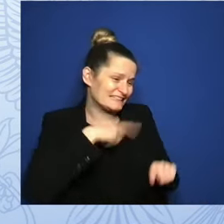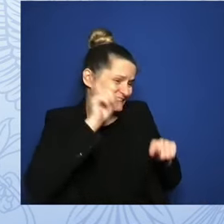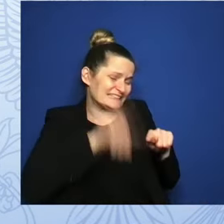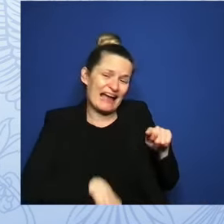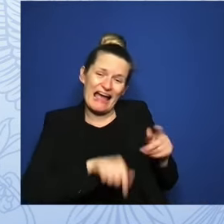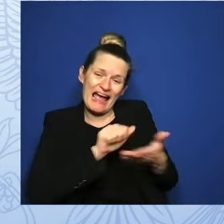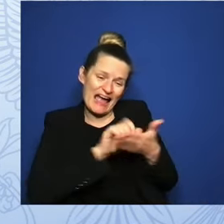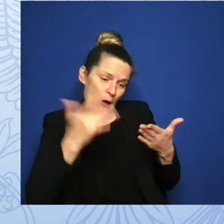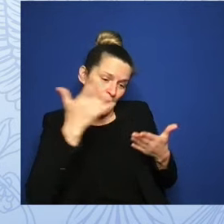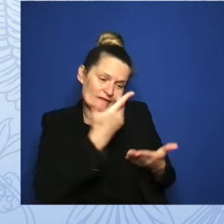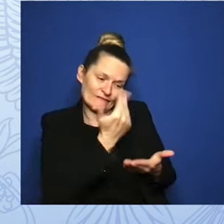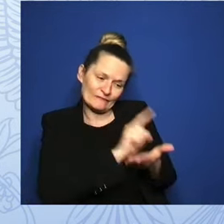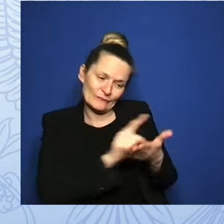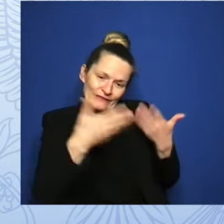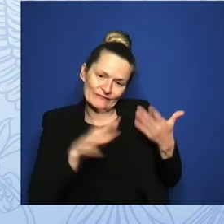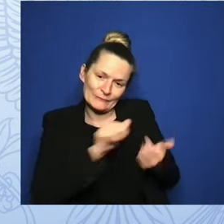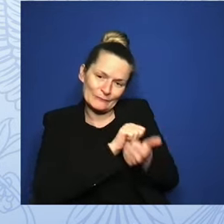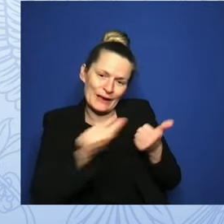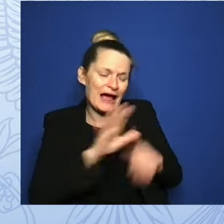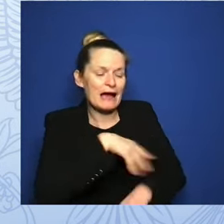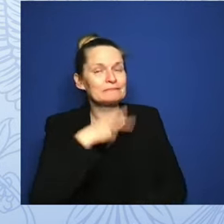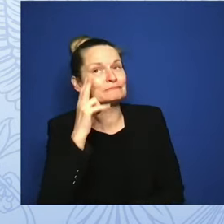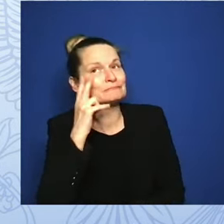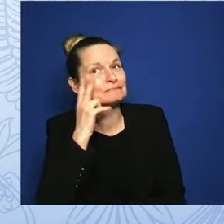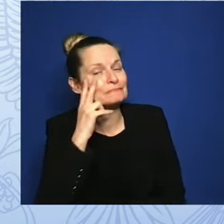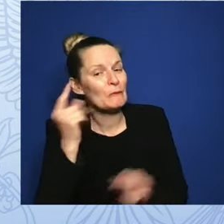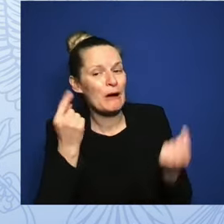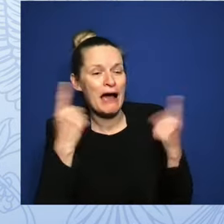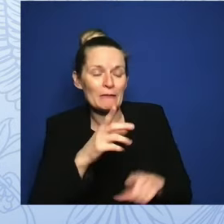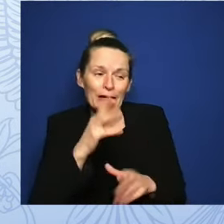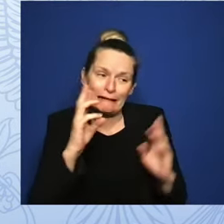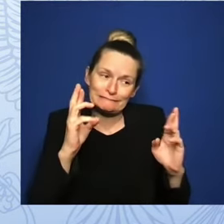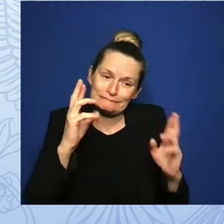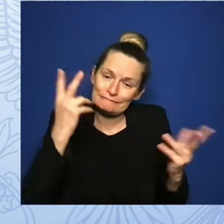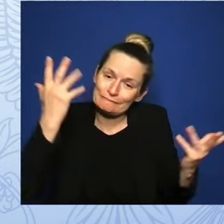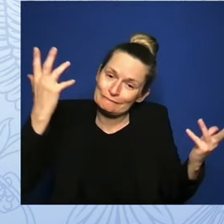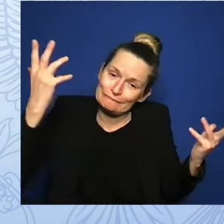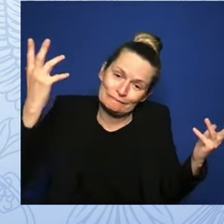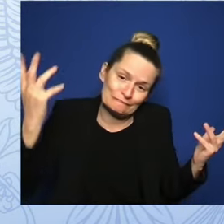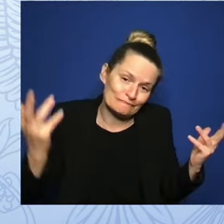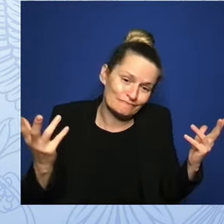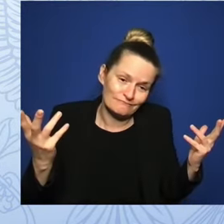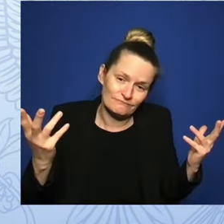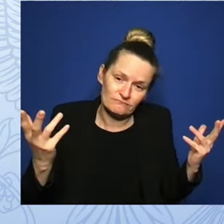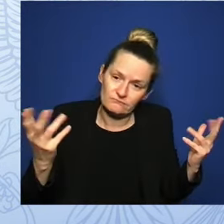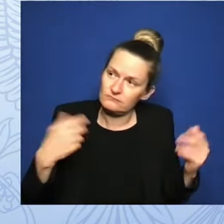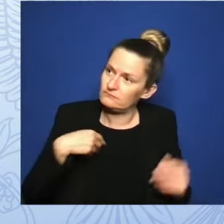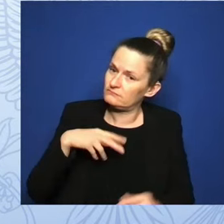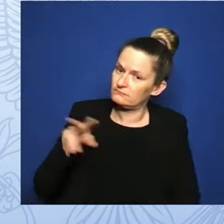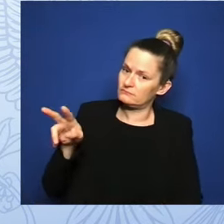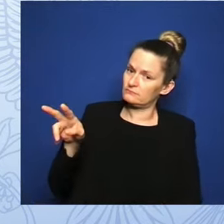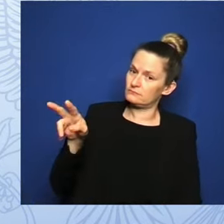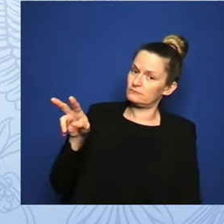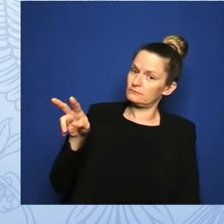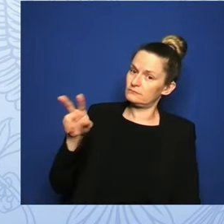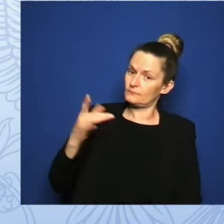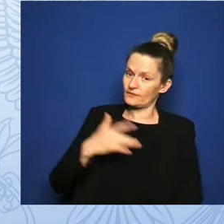still a heartbeat, they couldn't touch me, treat me, or admit me. They sent us home to deal with it ourselves.